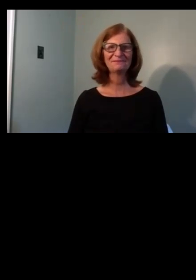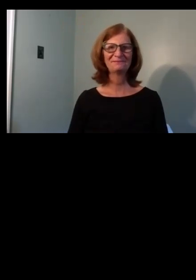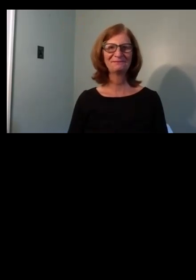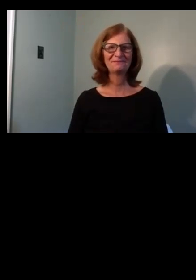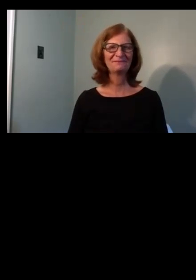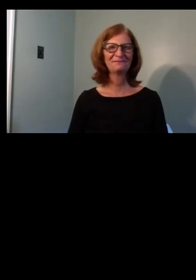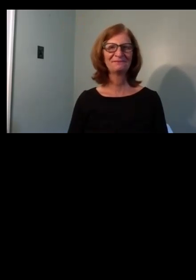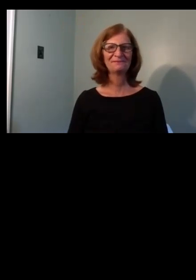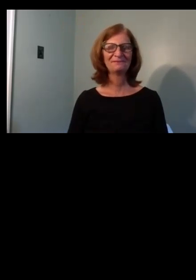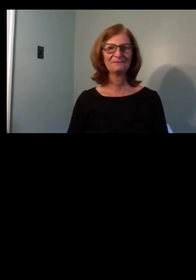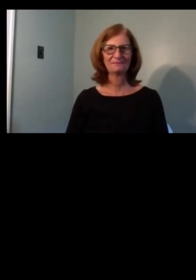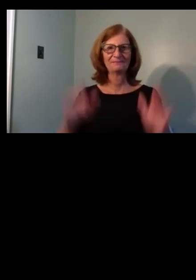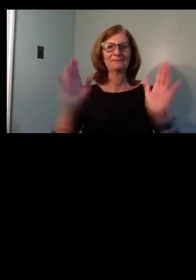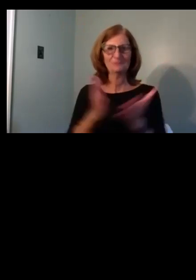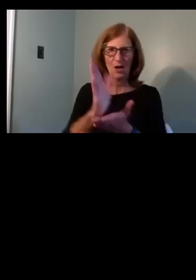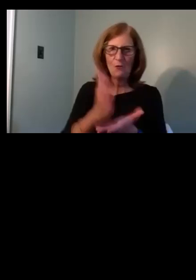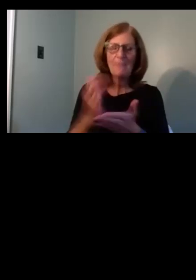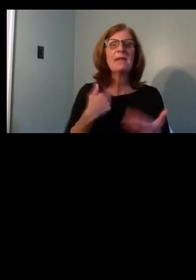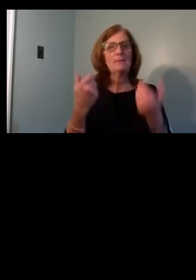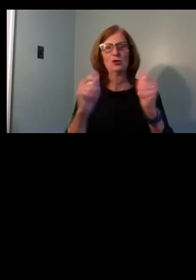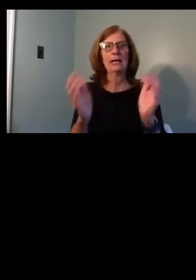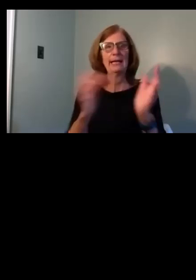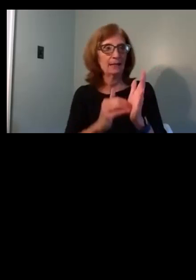all right try again how's that